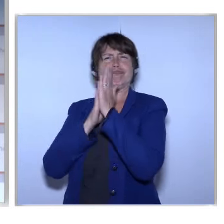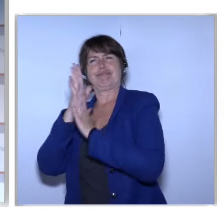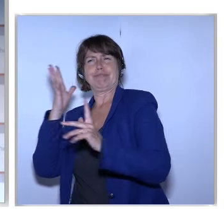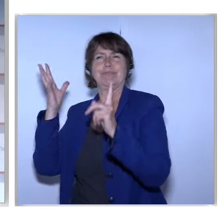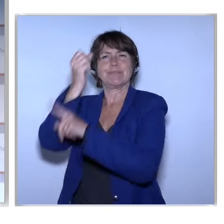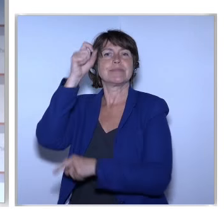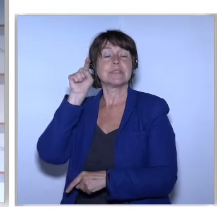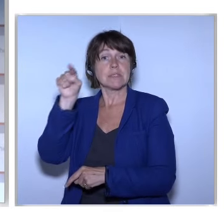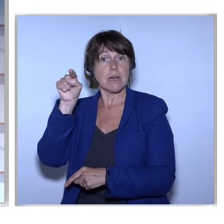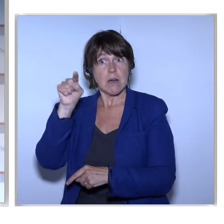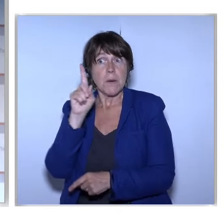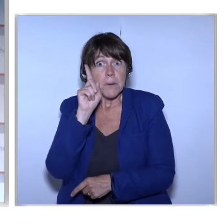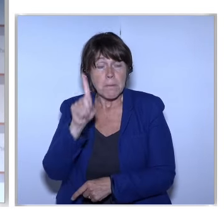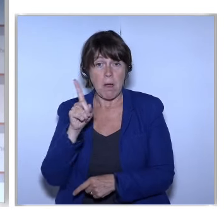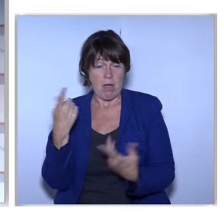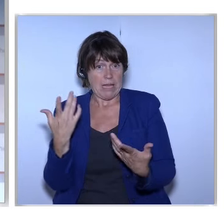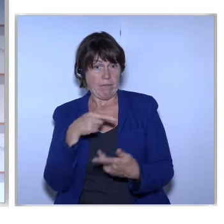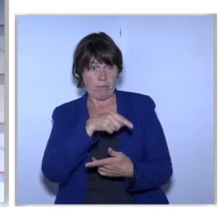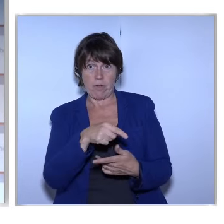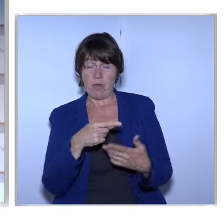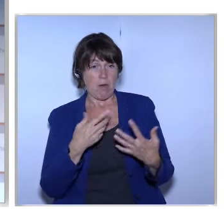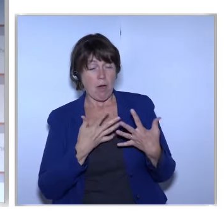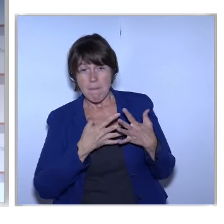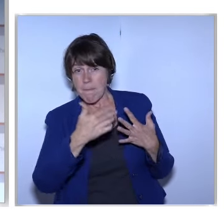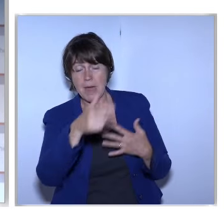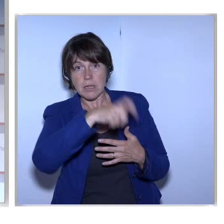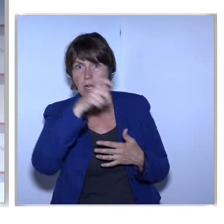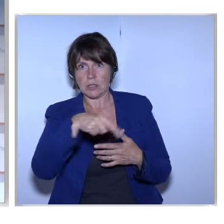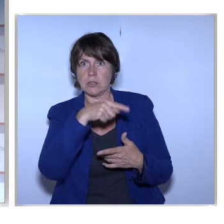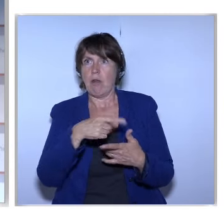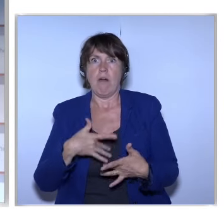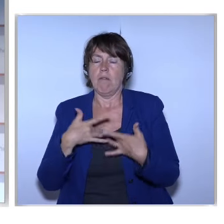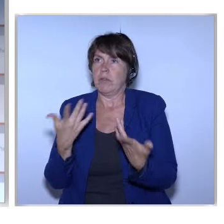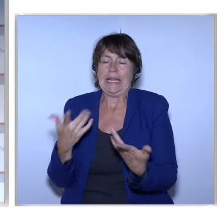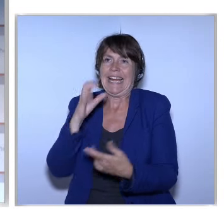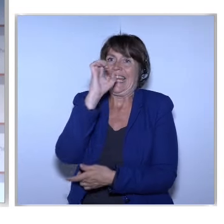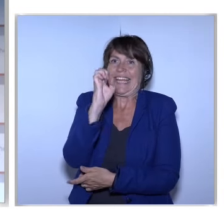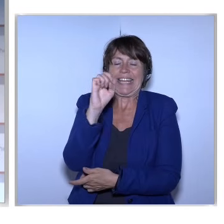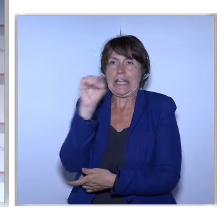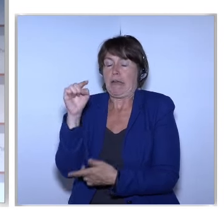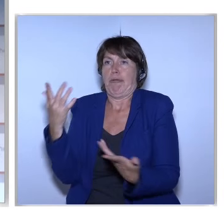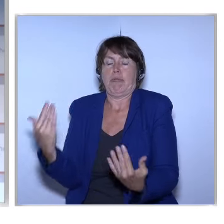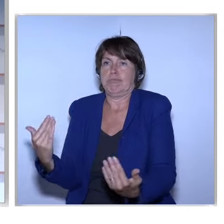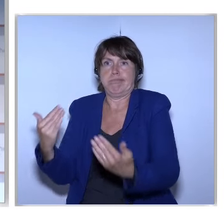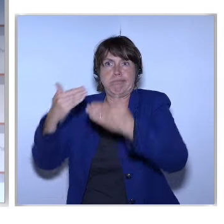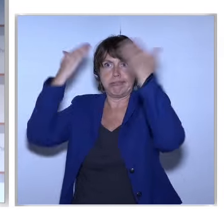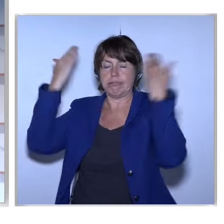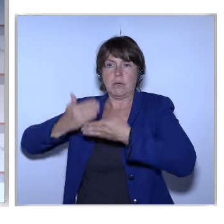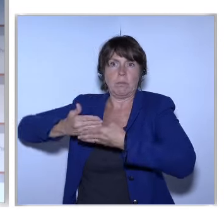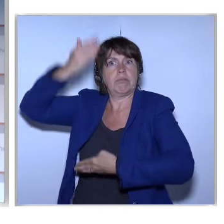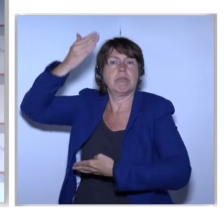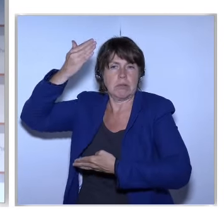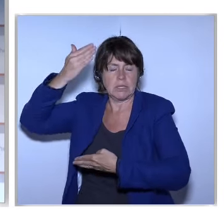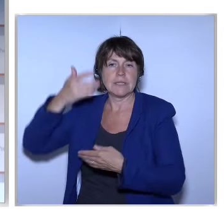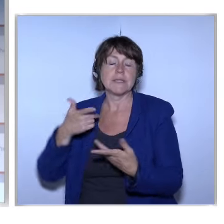Millions Of People Digital Processes Are Overwhelming The Savings That We Calculate For Going Digital Might